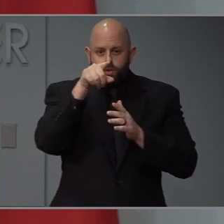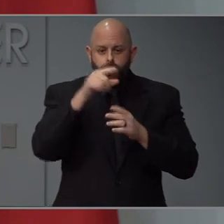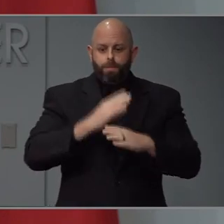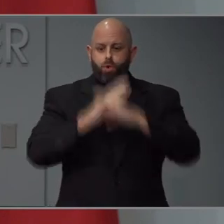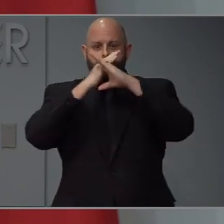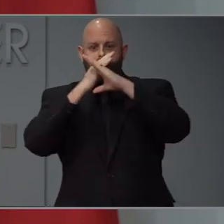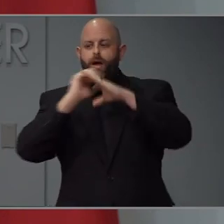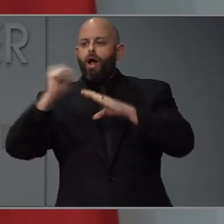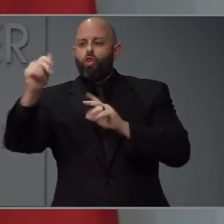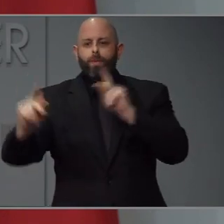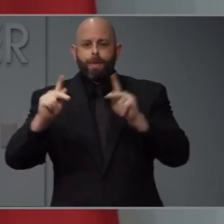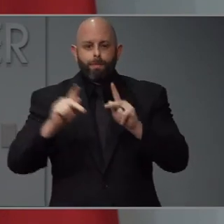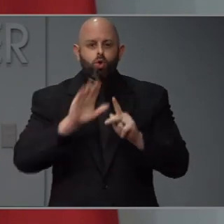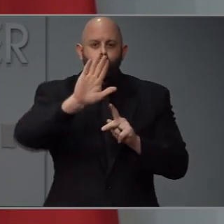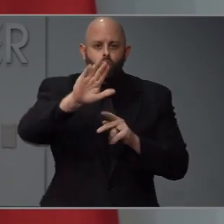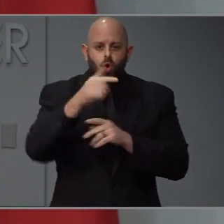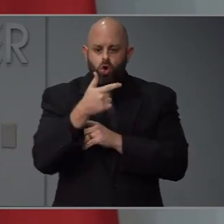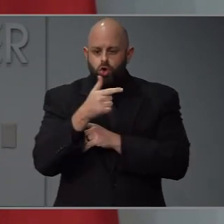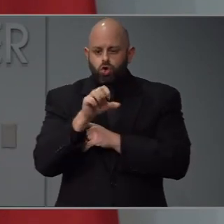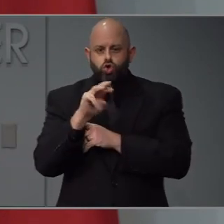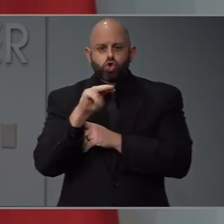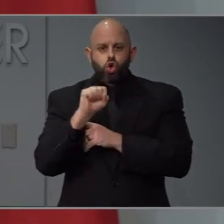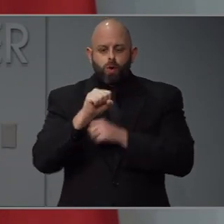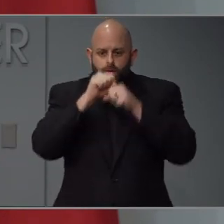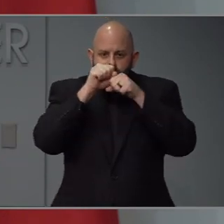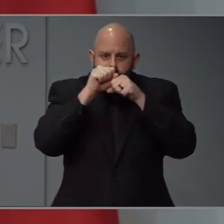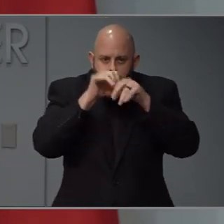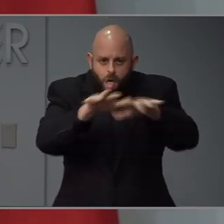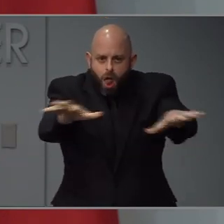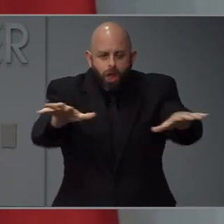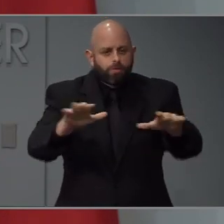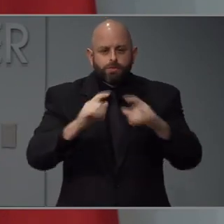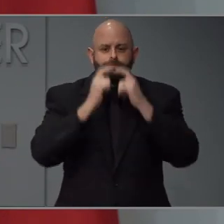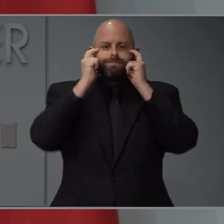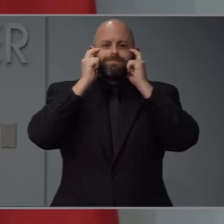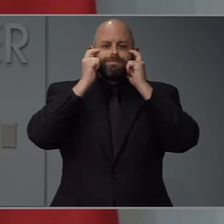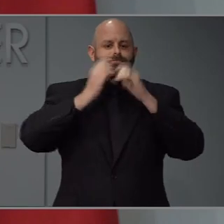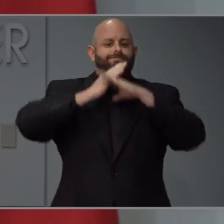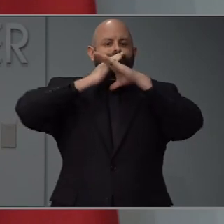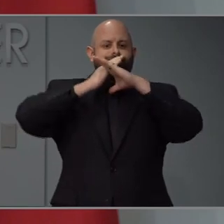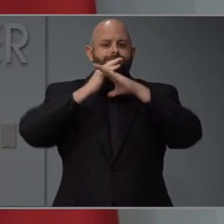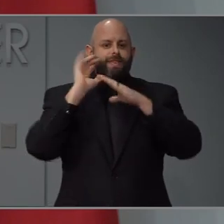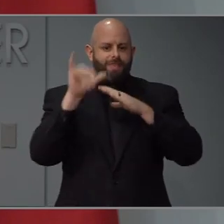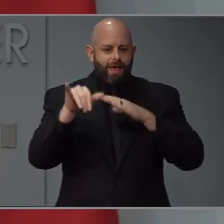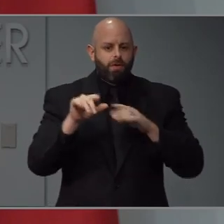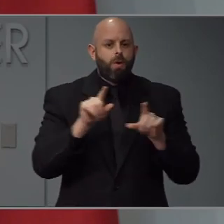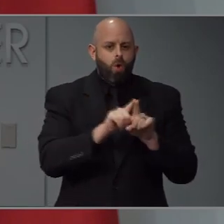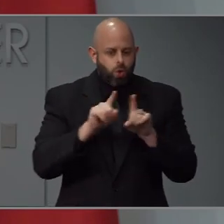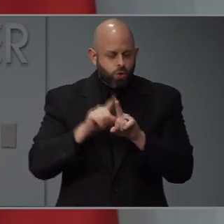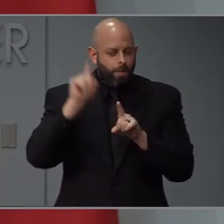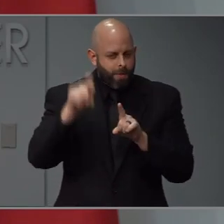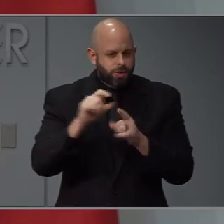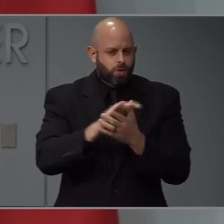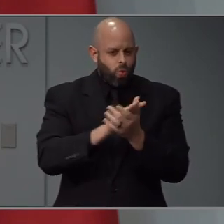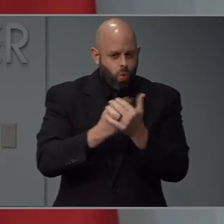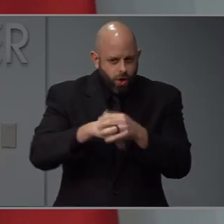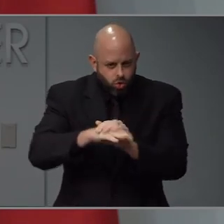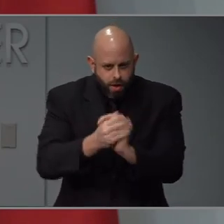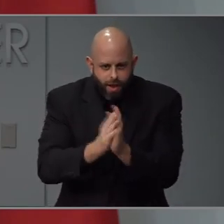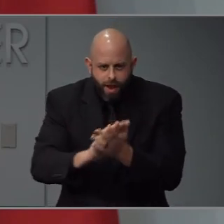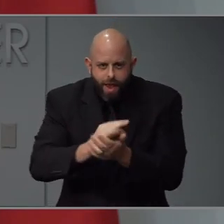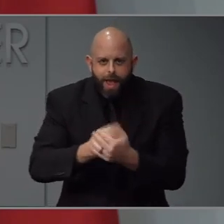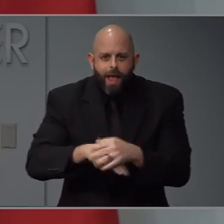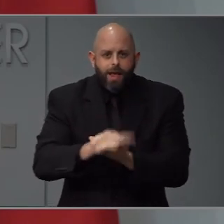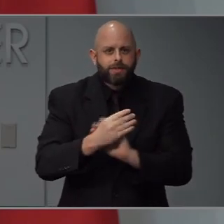your germs get out into the world, which can be a good thing. But you have to couple that with washing your hands if you want to protect